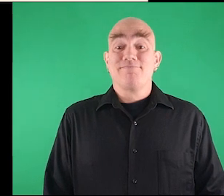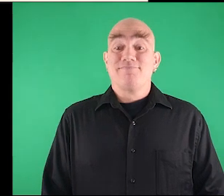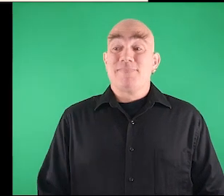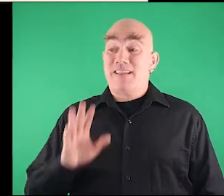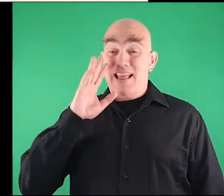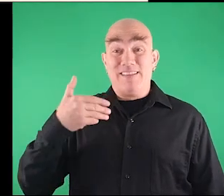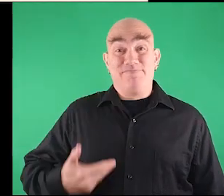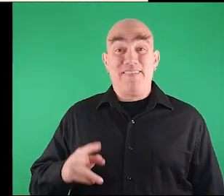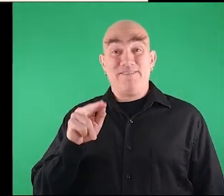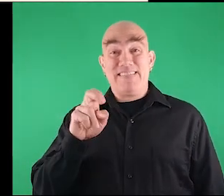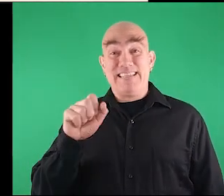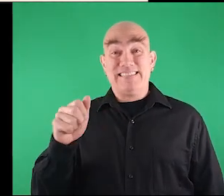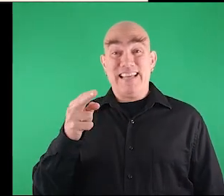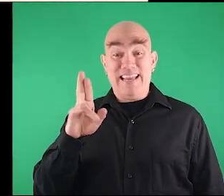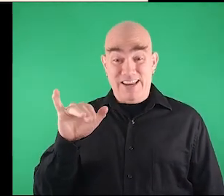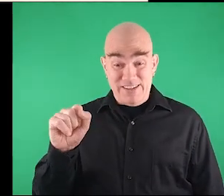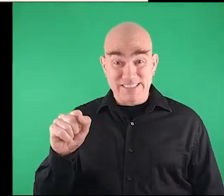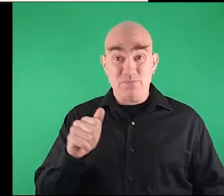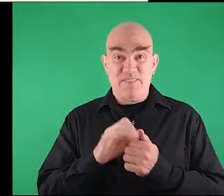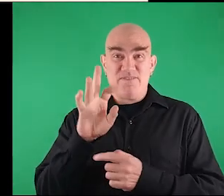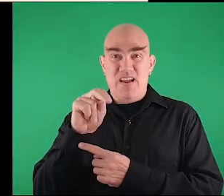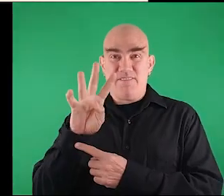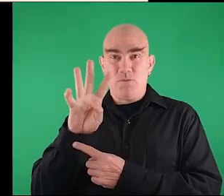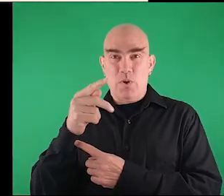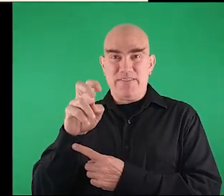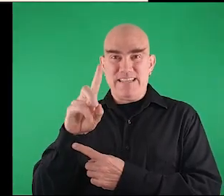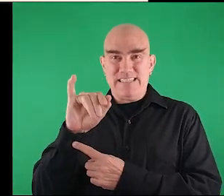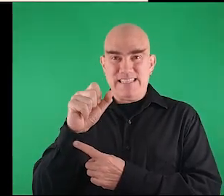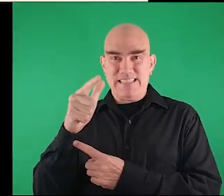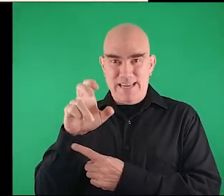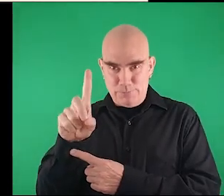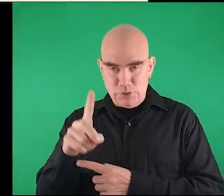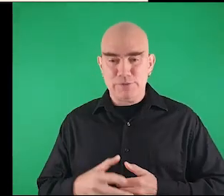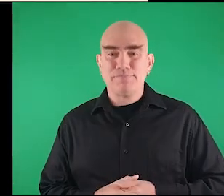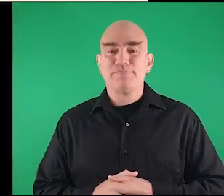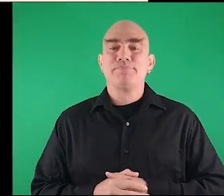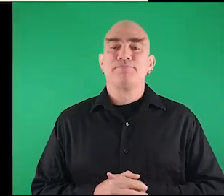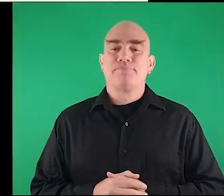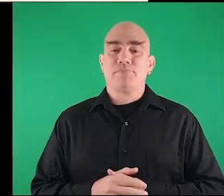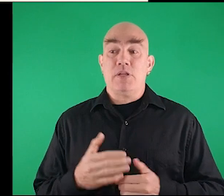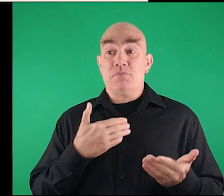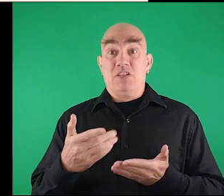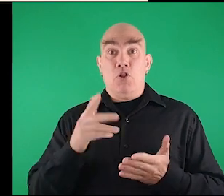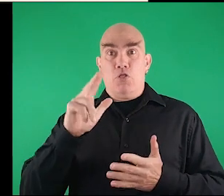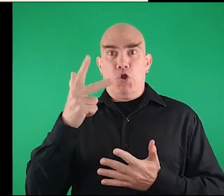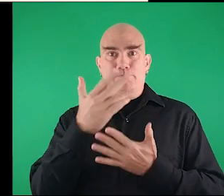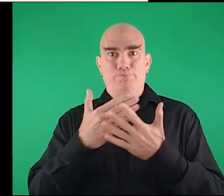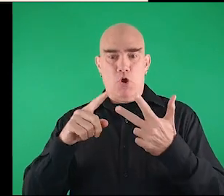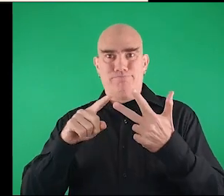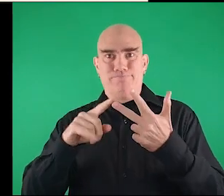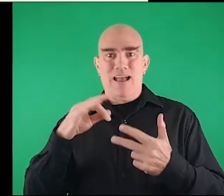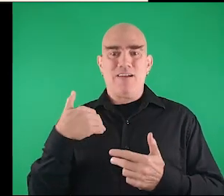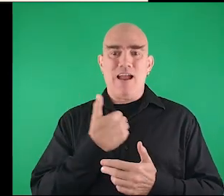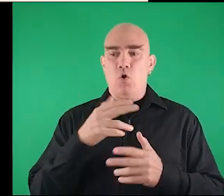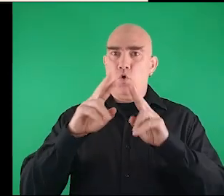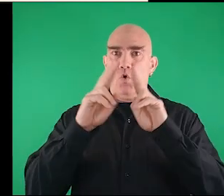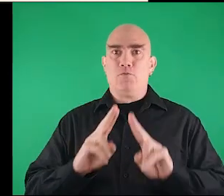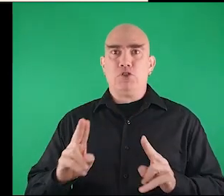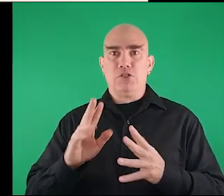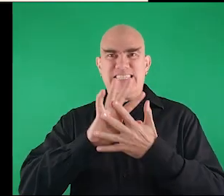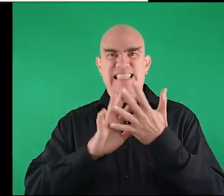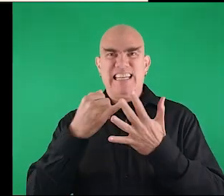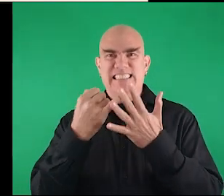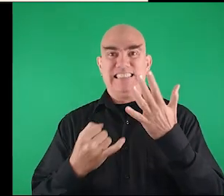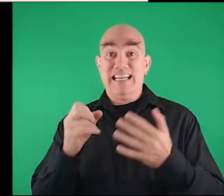Hi, it's Vanessa Harris with Fun for the Disabled, bringing you the third